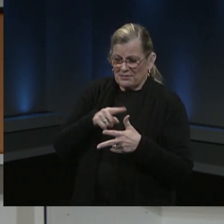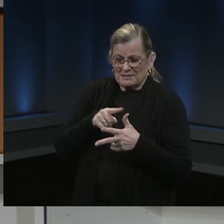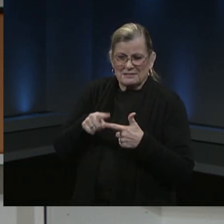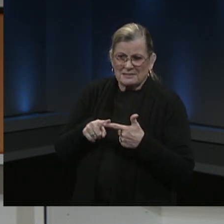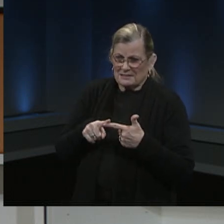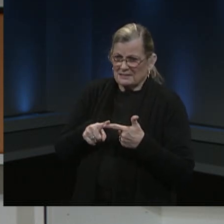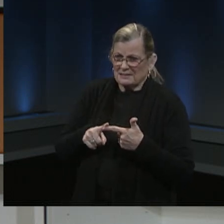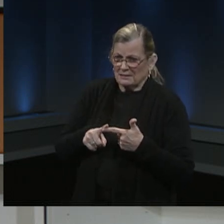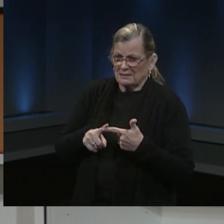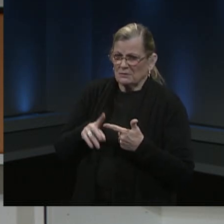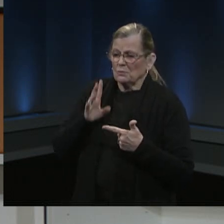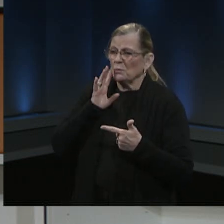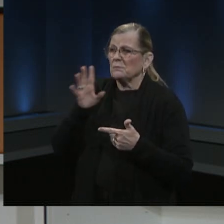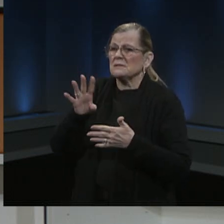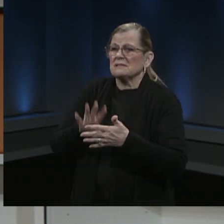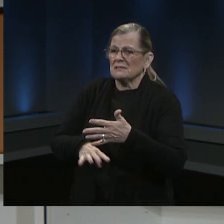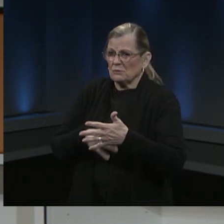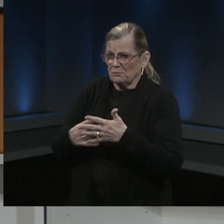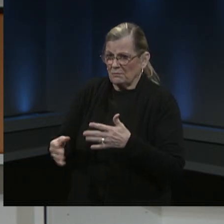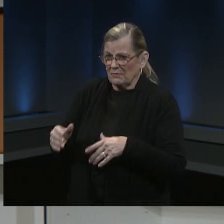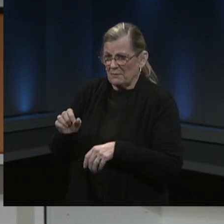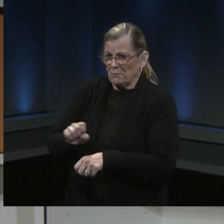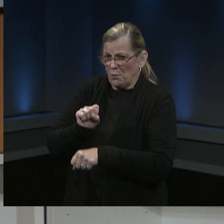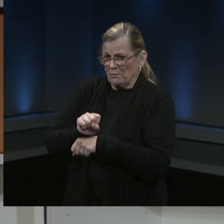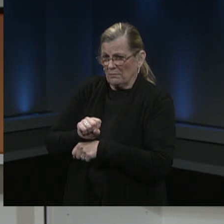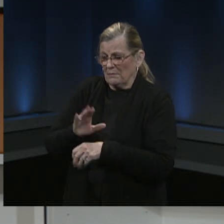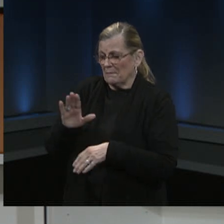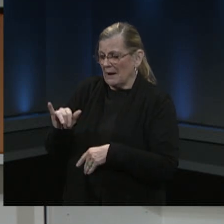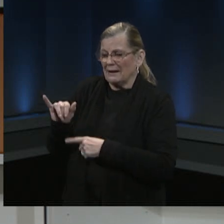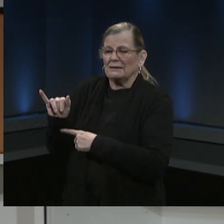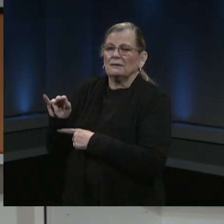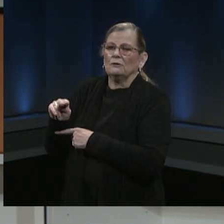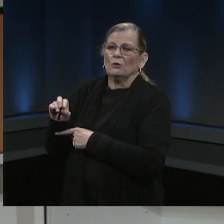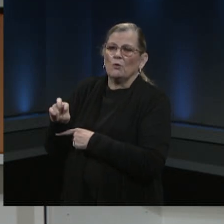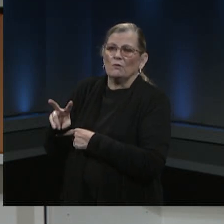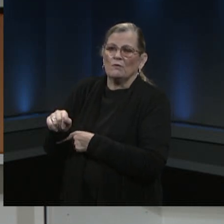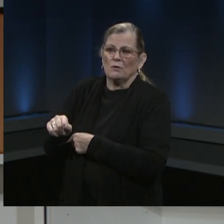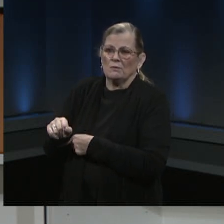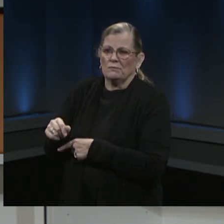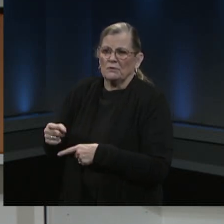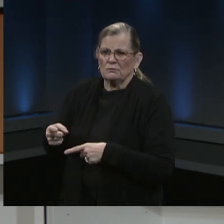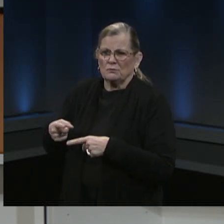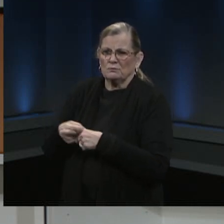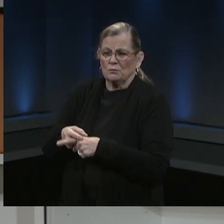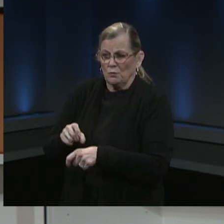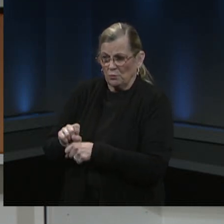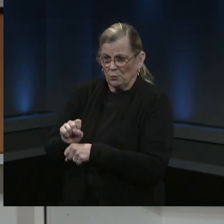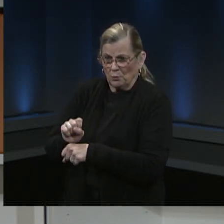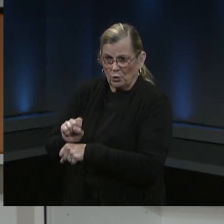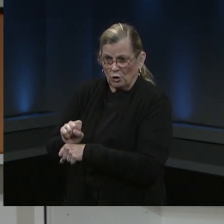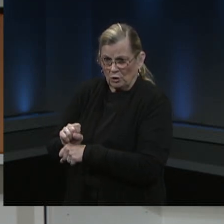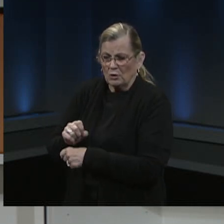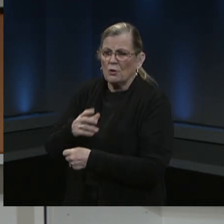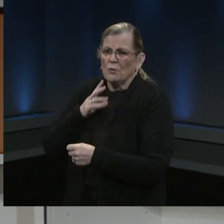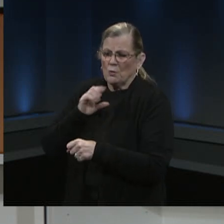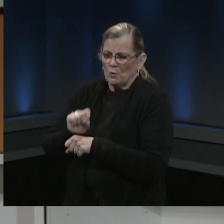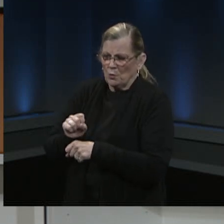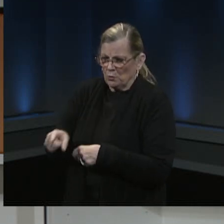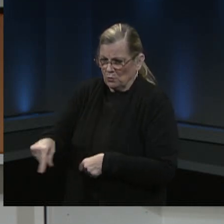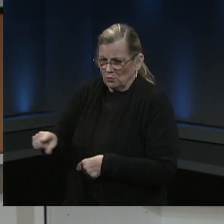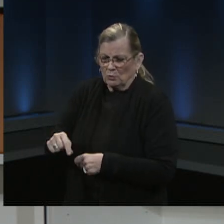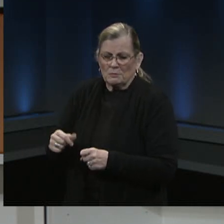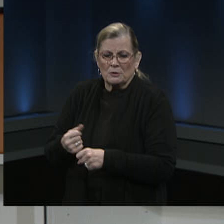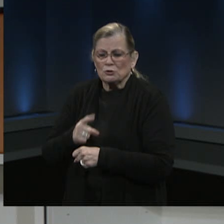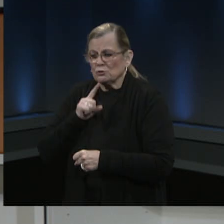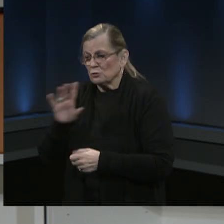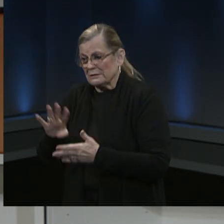by ANOVA, if that conflicts with your work schedule, we'll work with you so that you can have the time and place